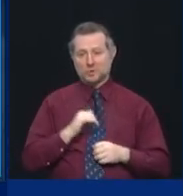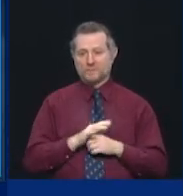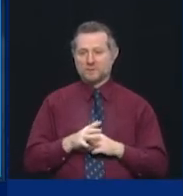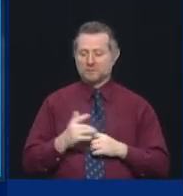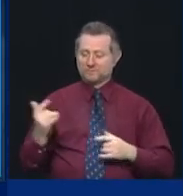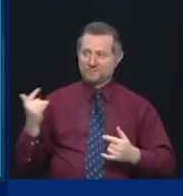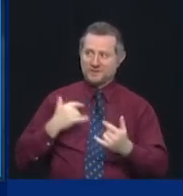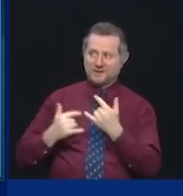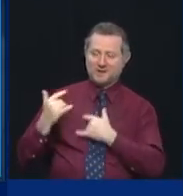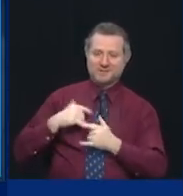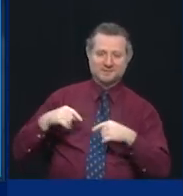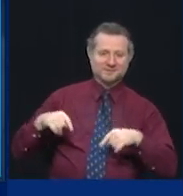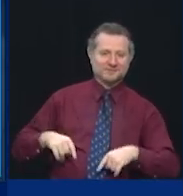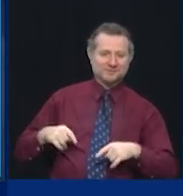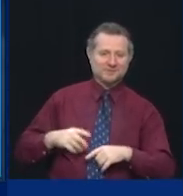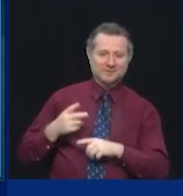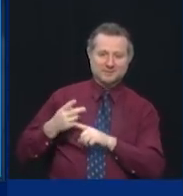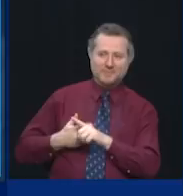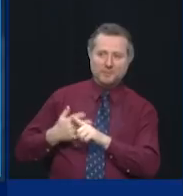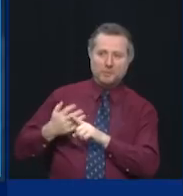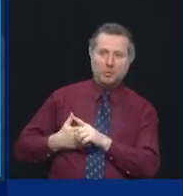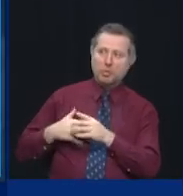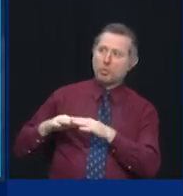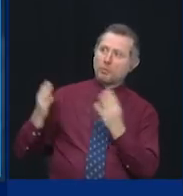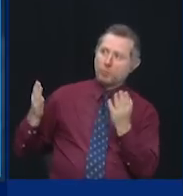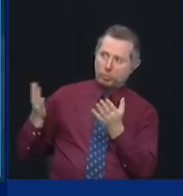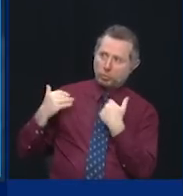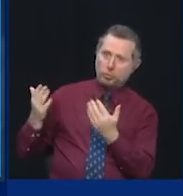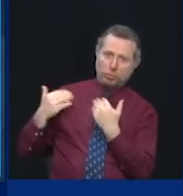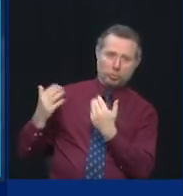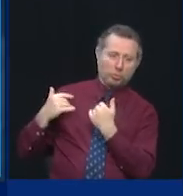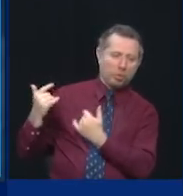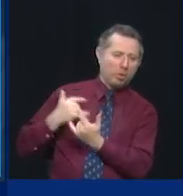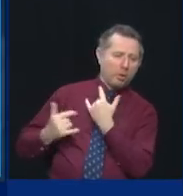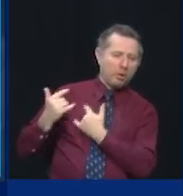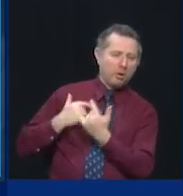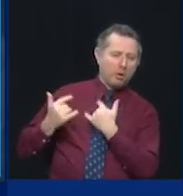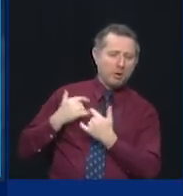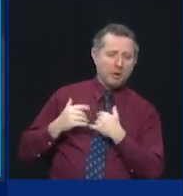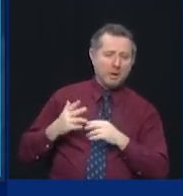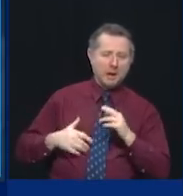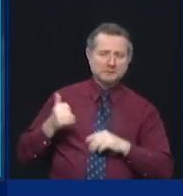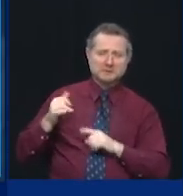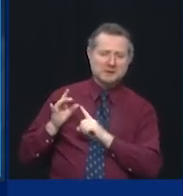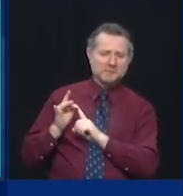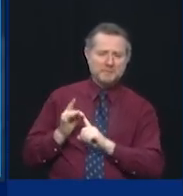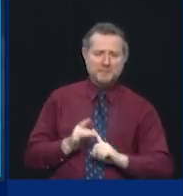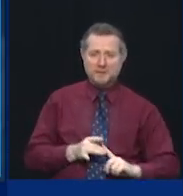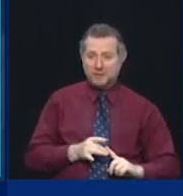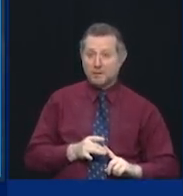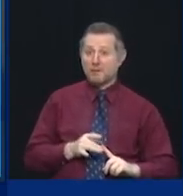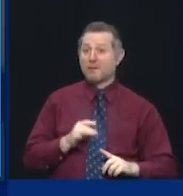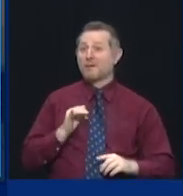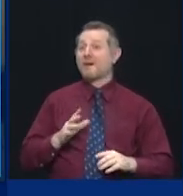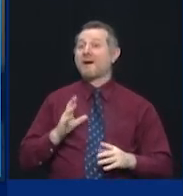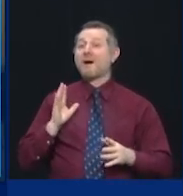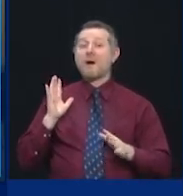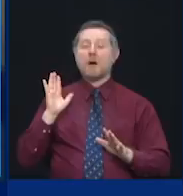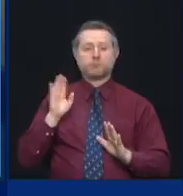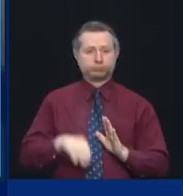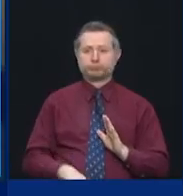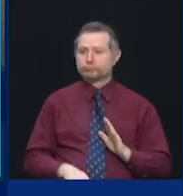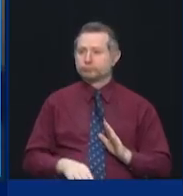anyone knew about it. And we went from the highest rate of infection to the lowest rate of